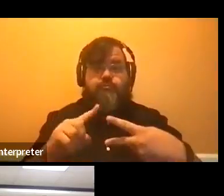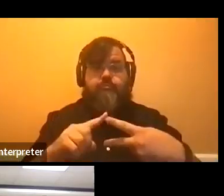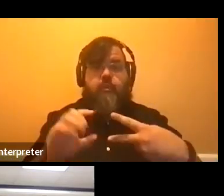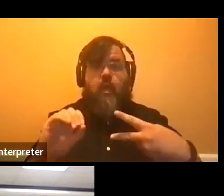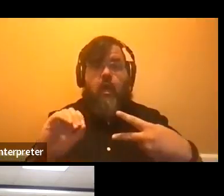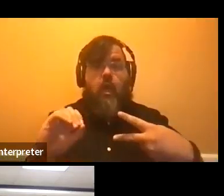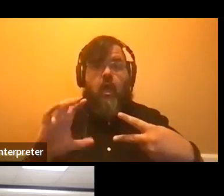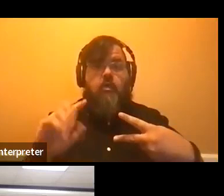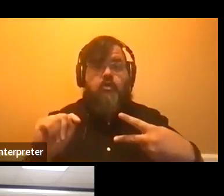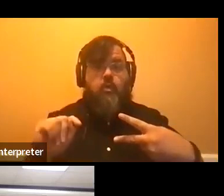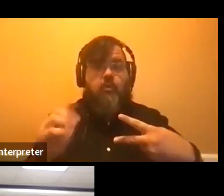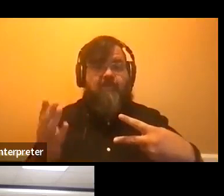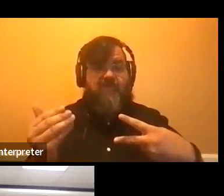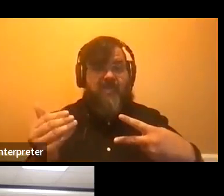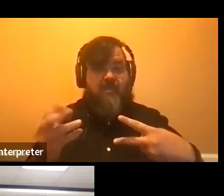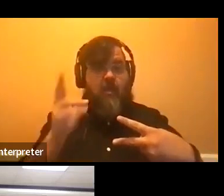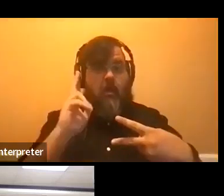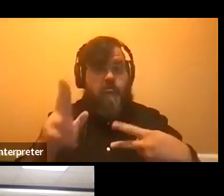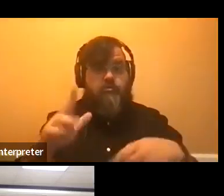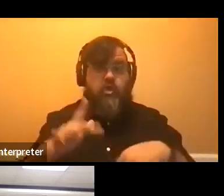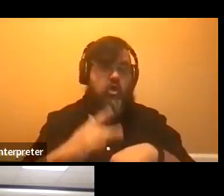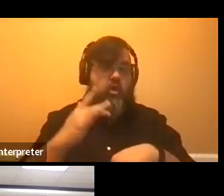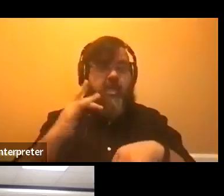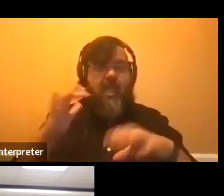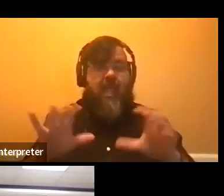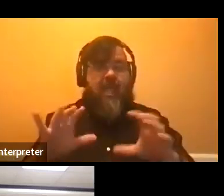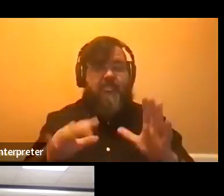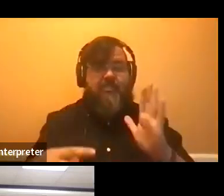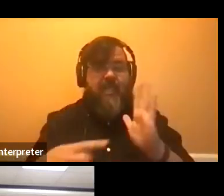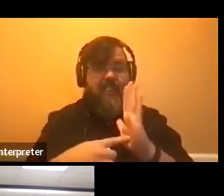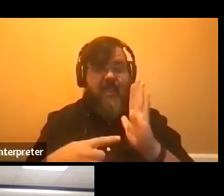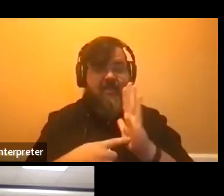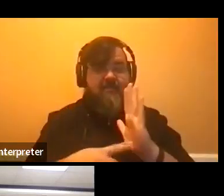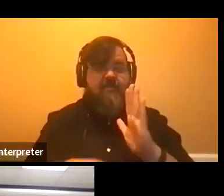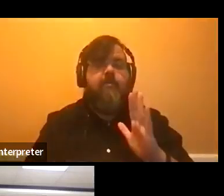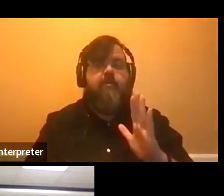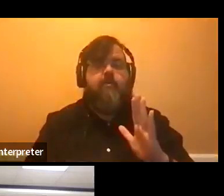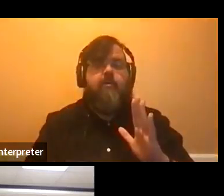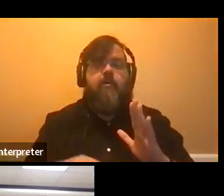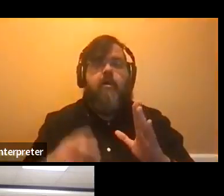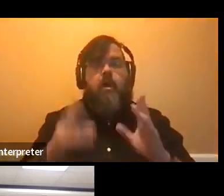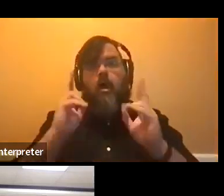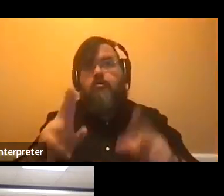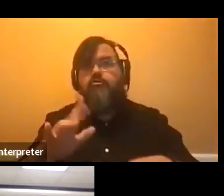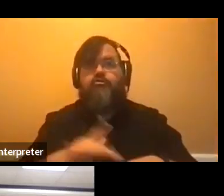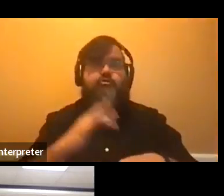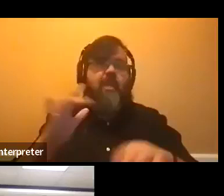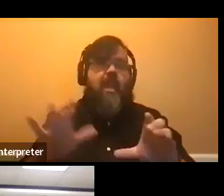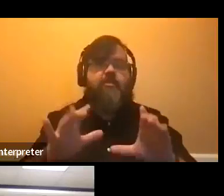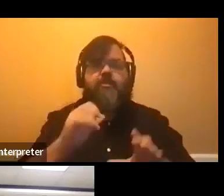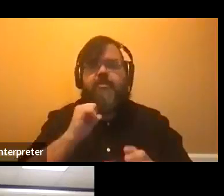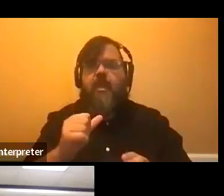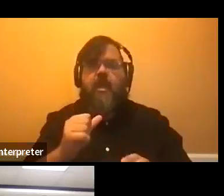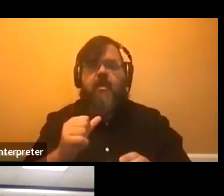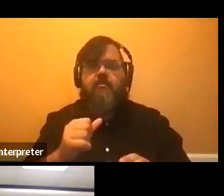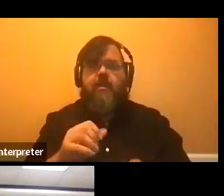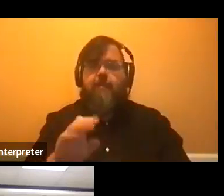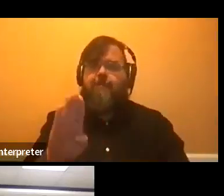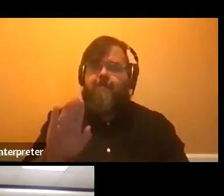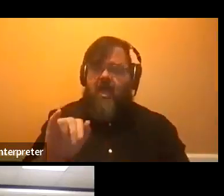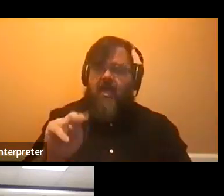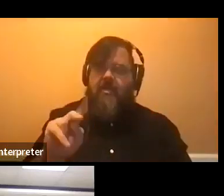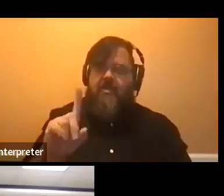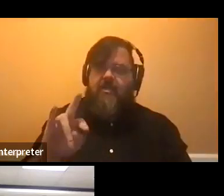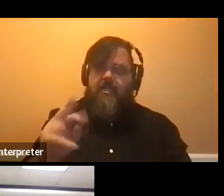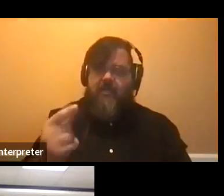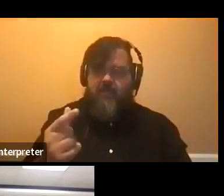15th. It is our honors early action deadline. Um, honors early action is not binding. It just means you're going to apply and you're